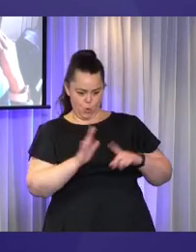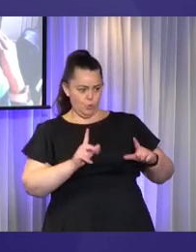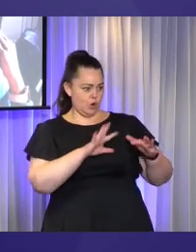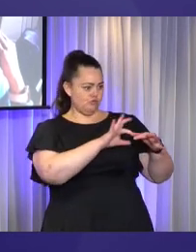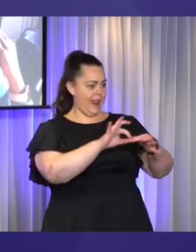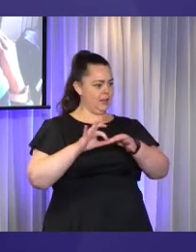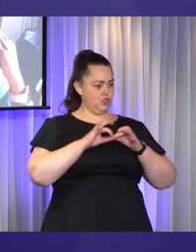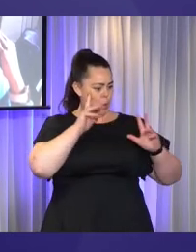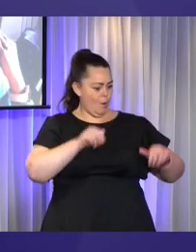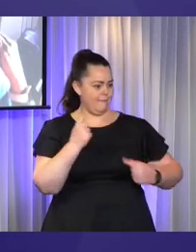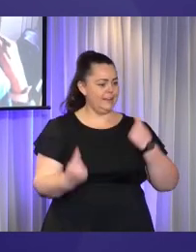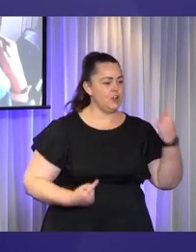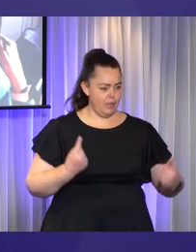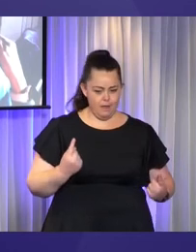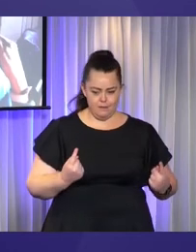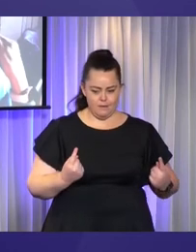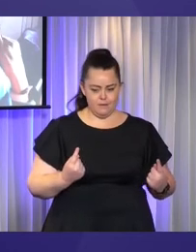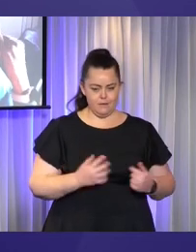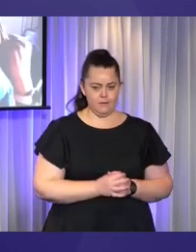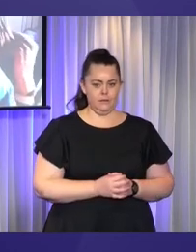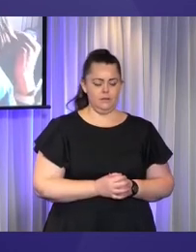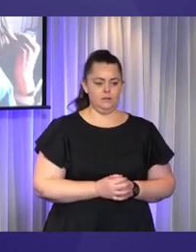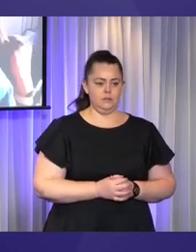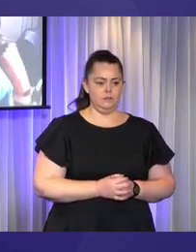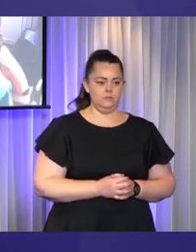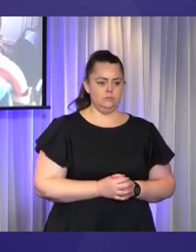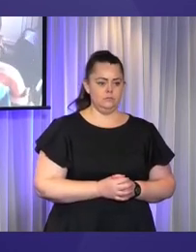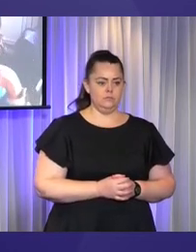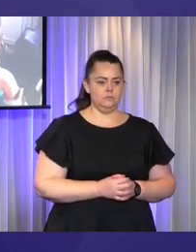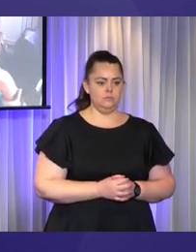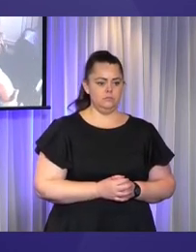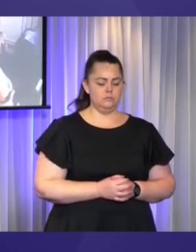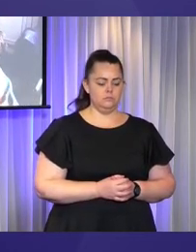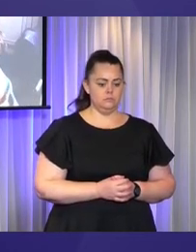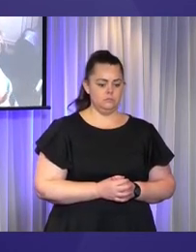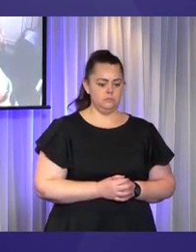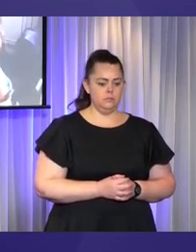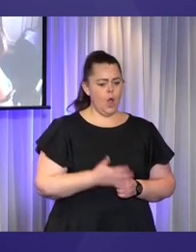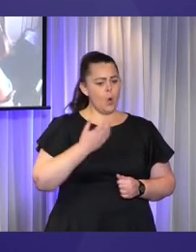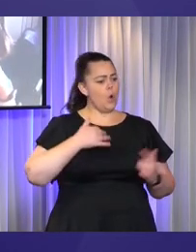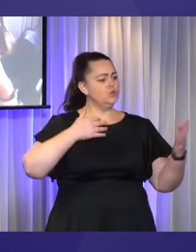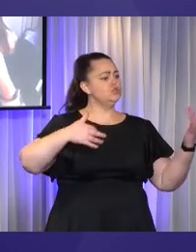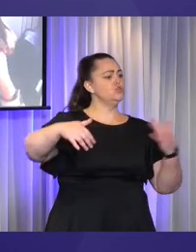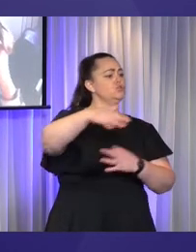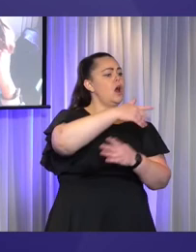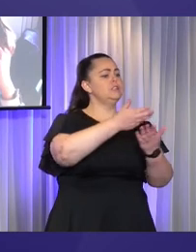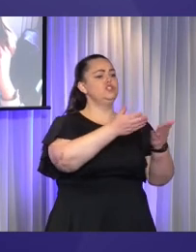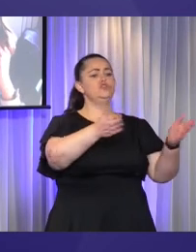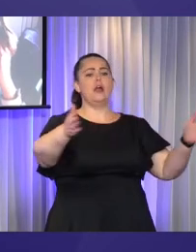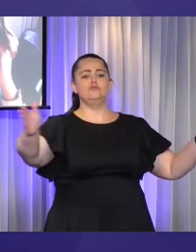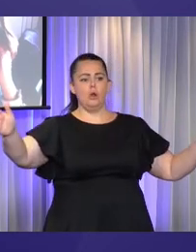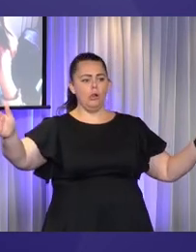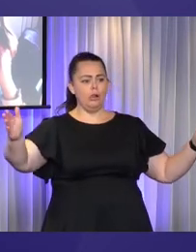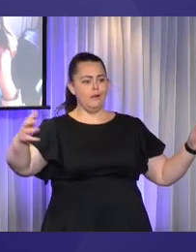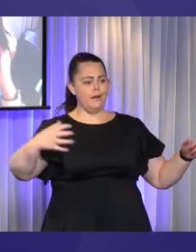other. What would it mean if a society was orientated towards looking out for each other, looking out for disabled